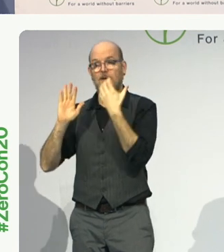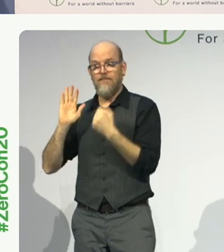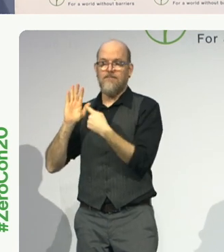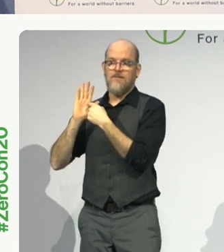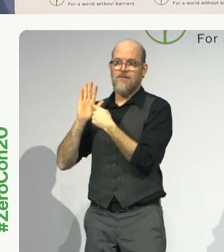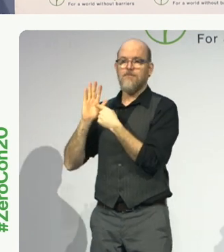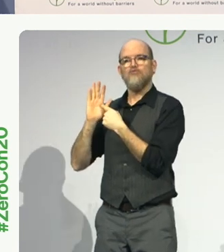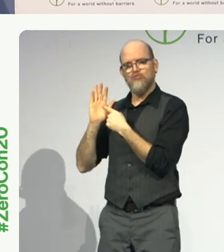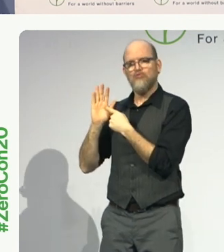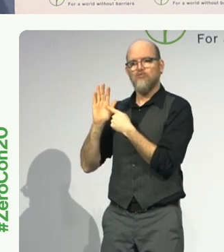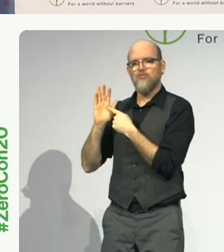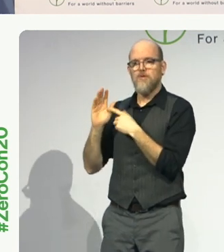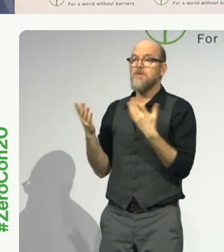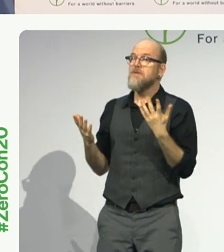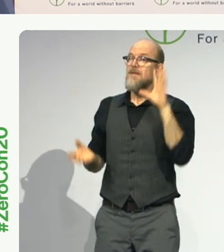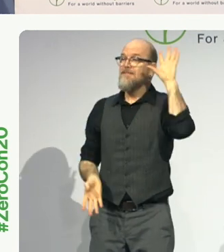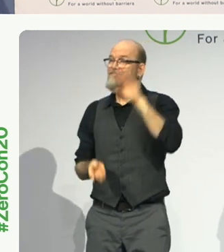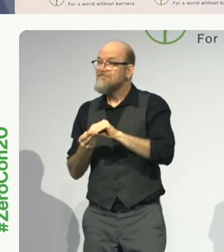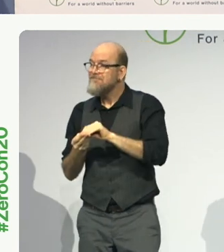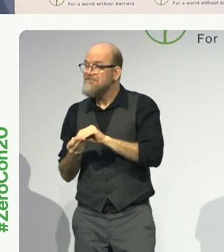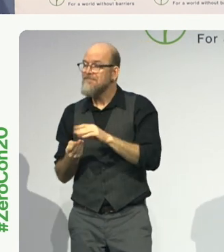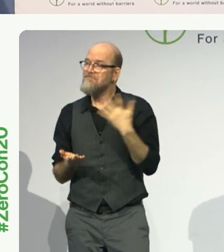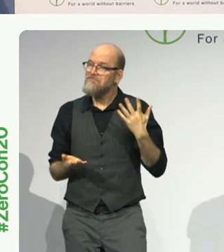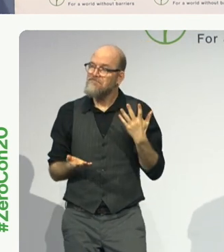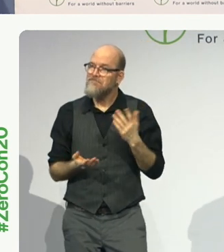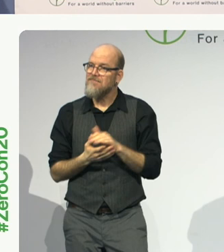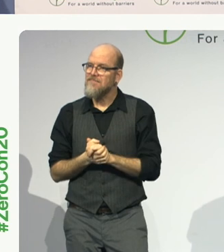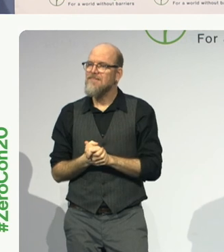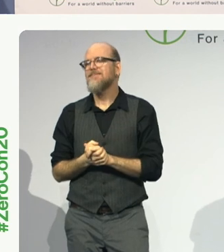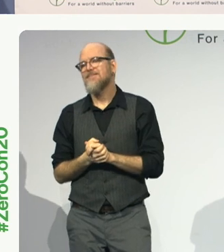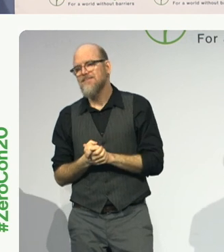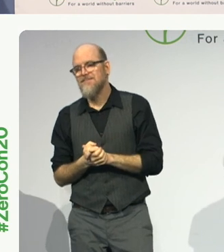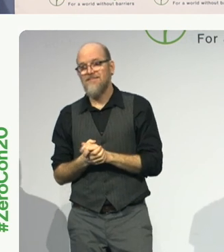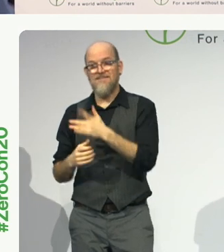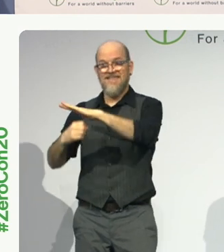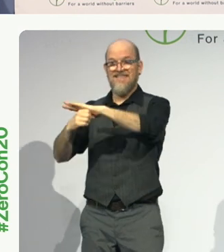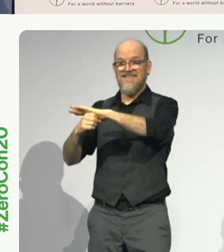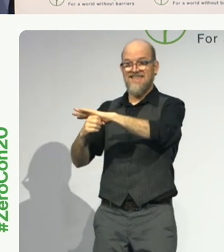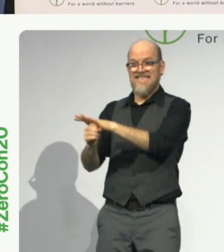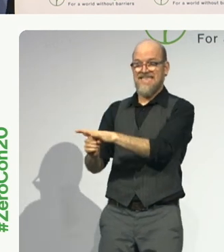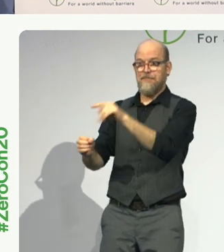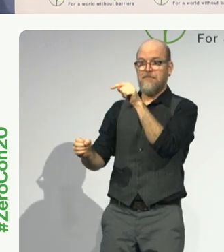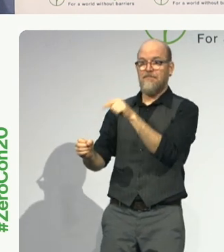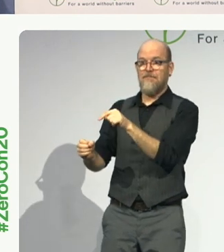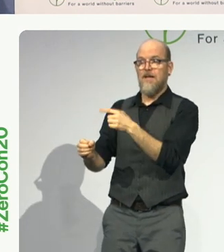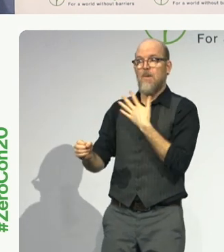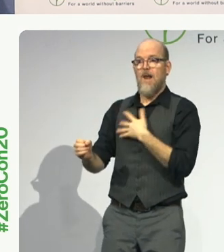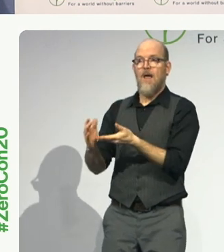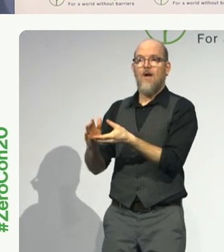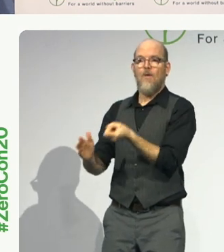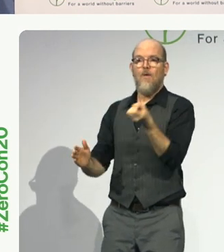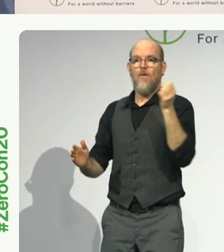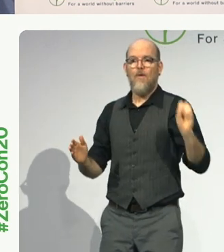Discrimination in education. The very first step is to guarantee non-discrimination. And this is a good news, bad news story.